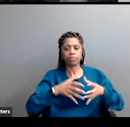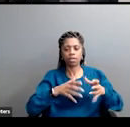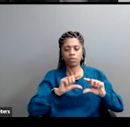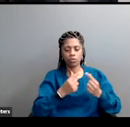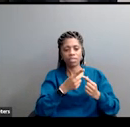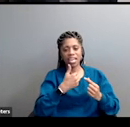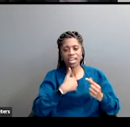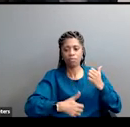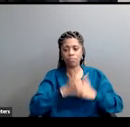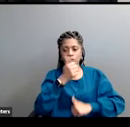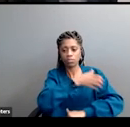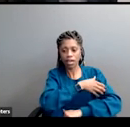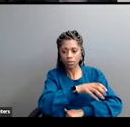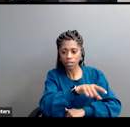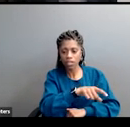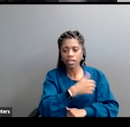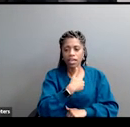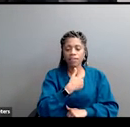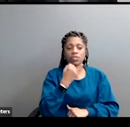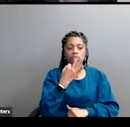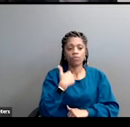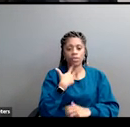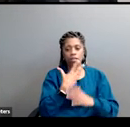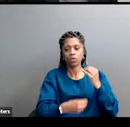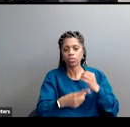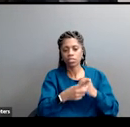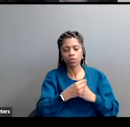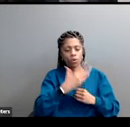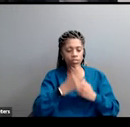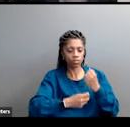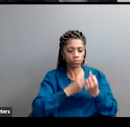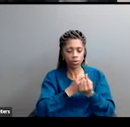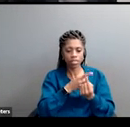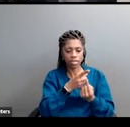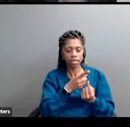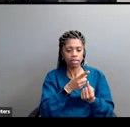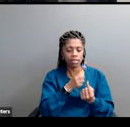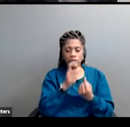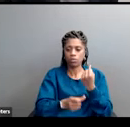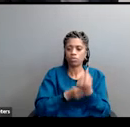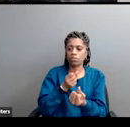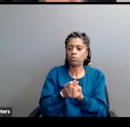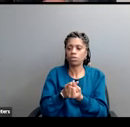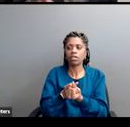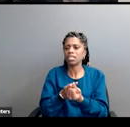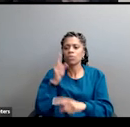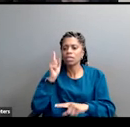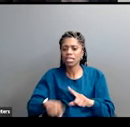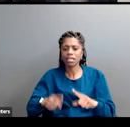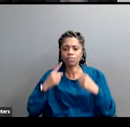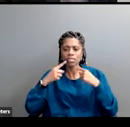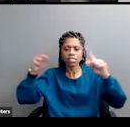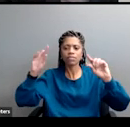society. If we lose white support, we cannot achieve anything. It's better,